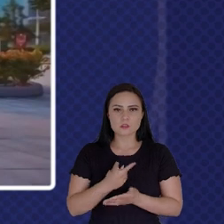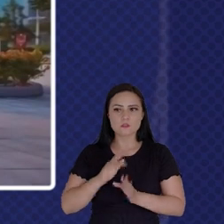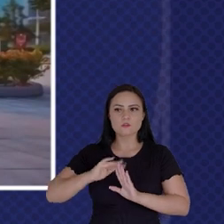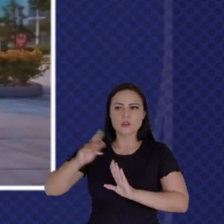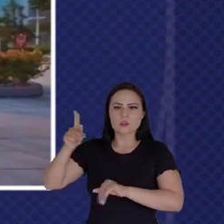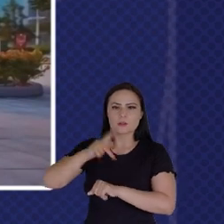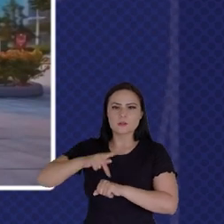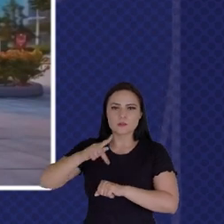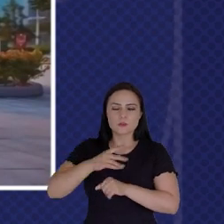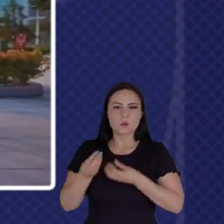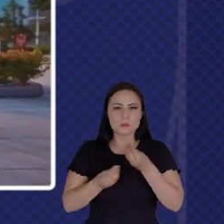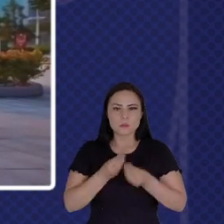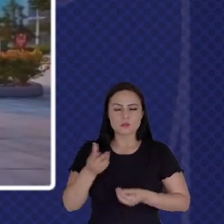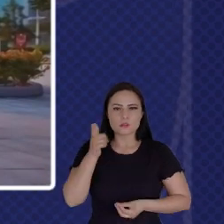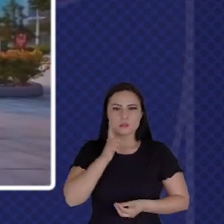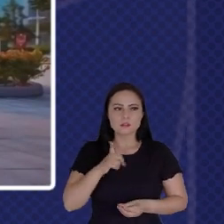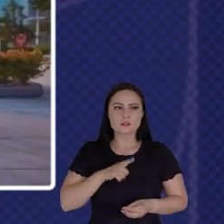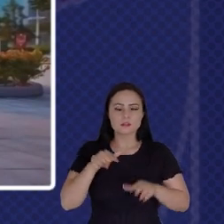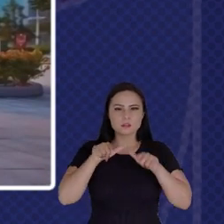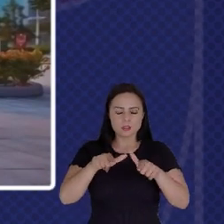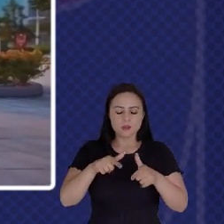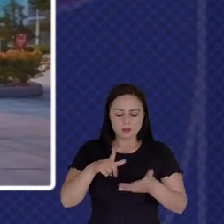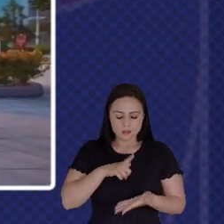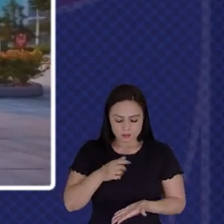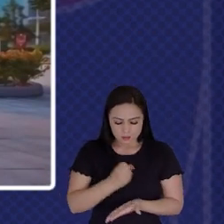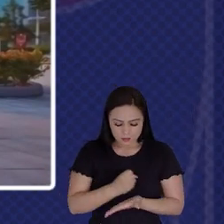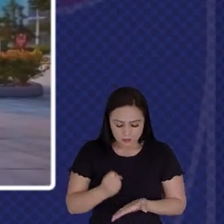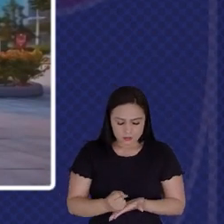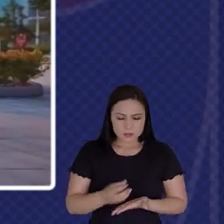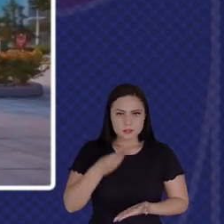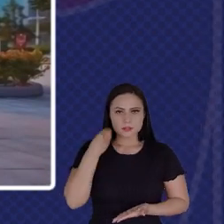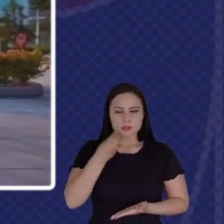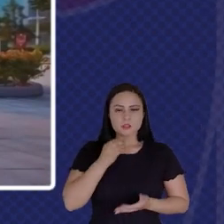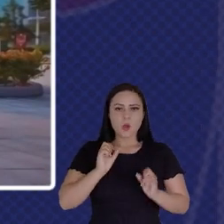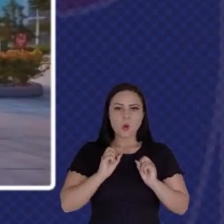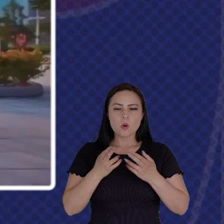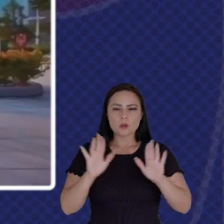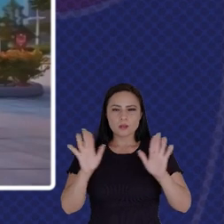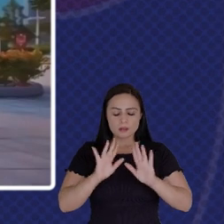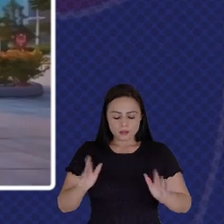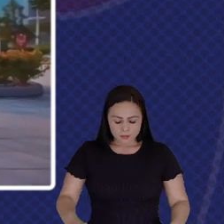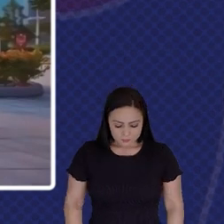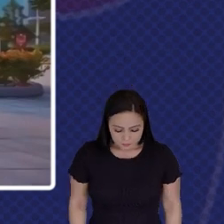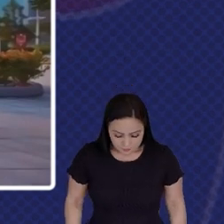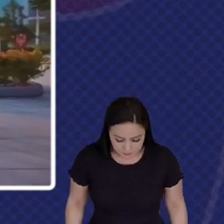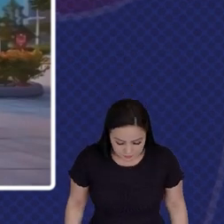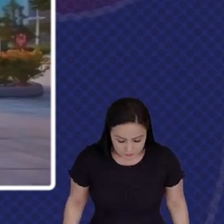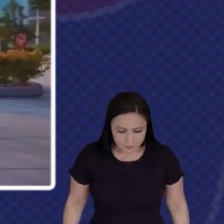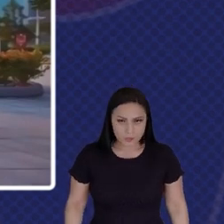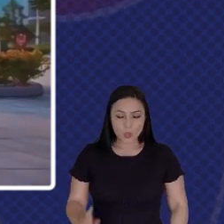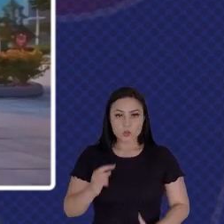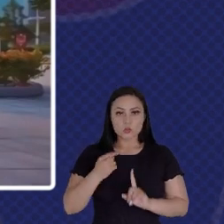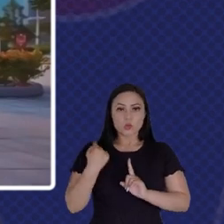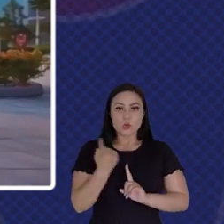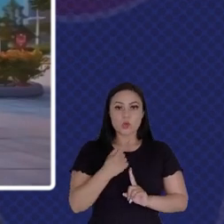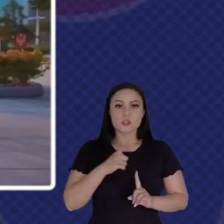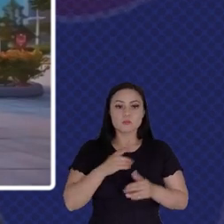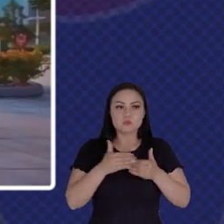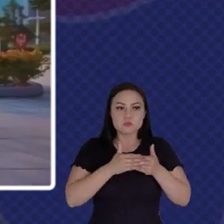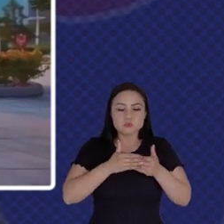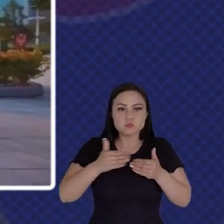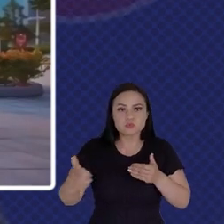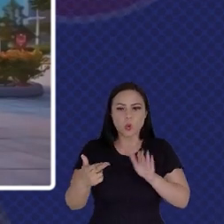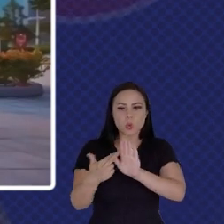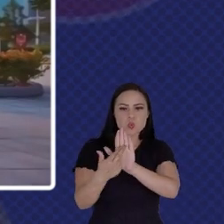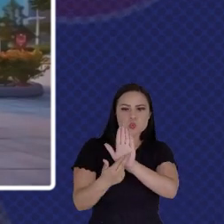That Experience Be A Good Experience Or Not I Think That's Actually At The Core And If We Want To Regulate For Innovation Then We Have To Craft These Experiences